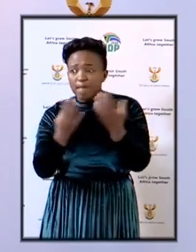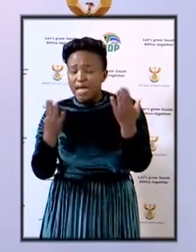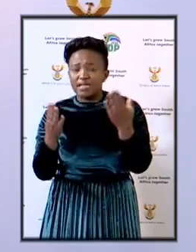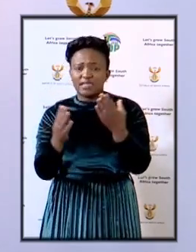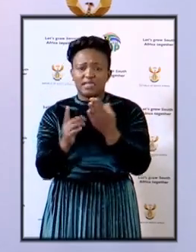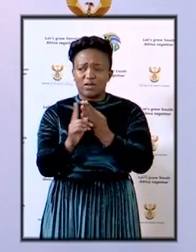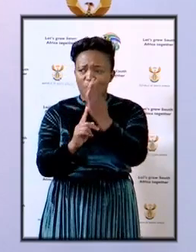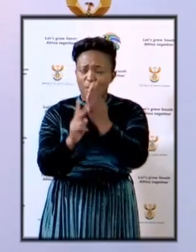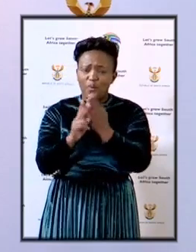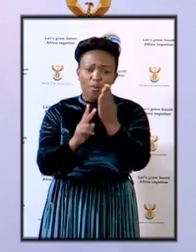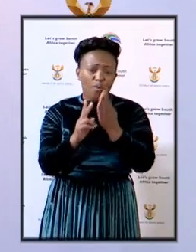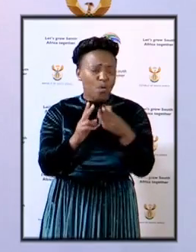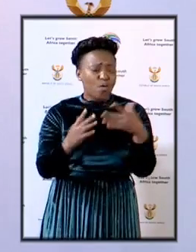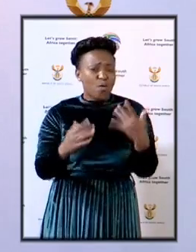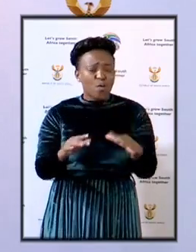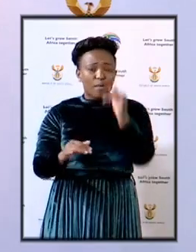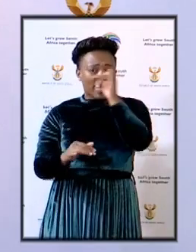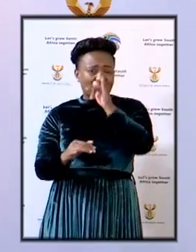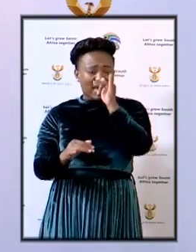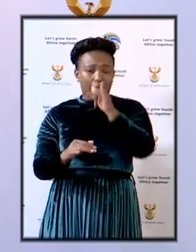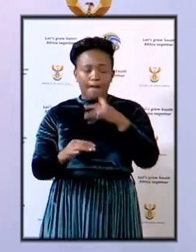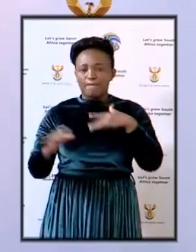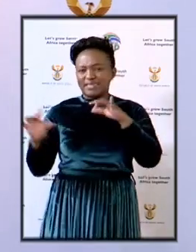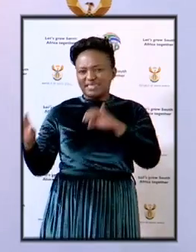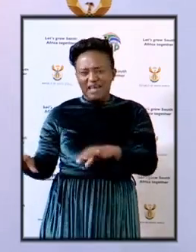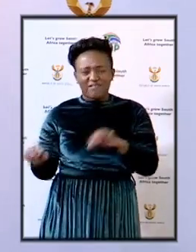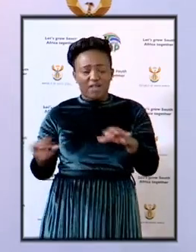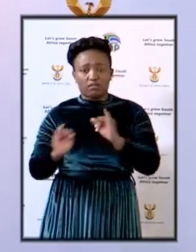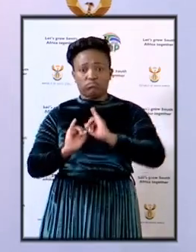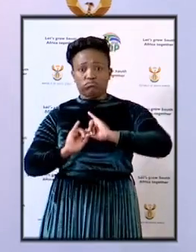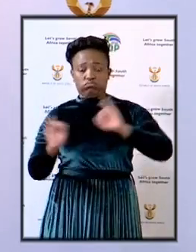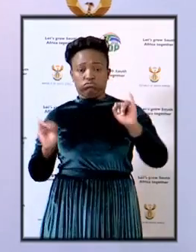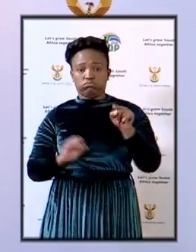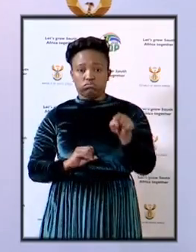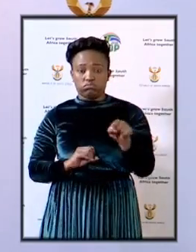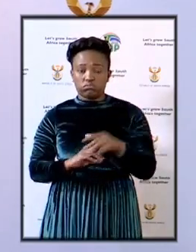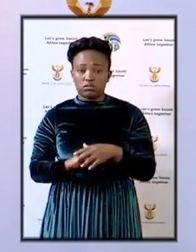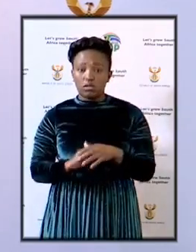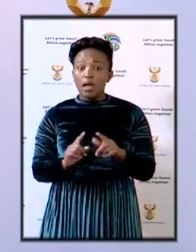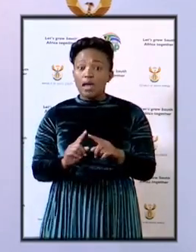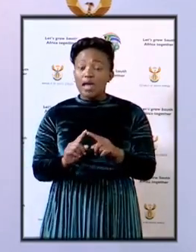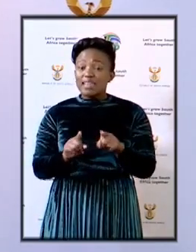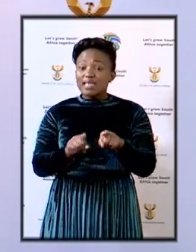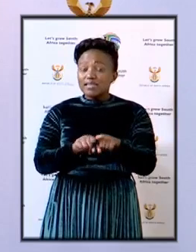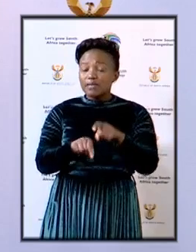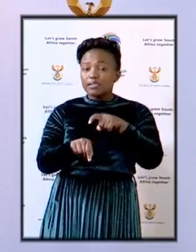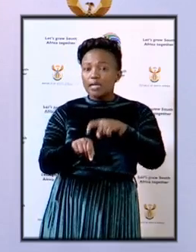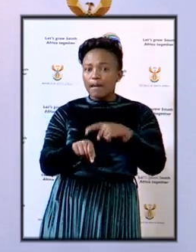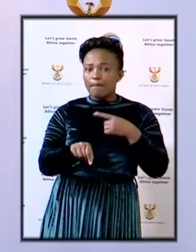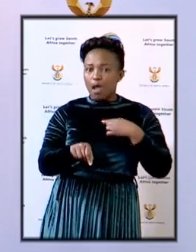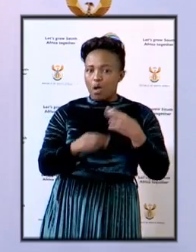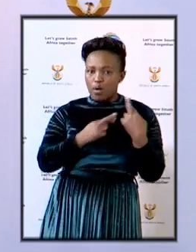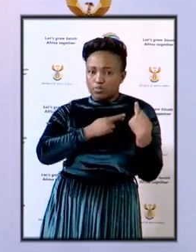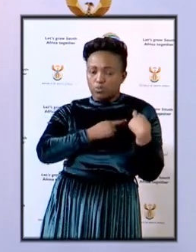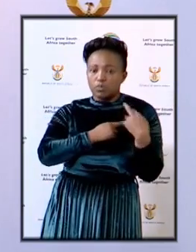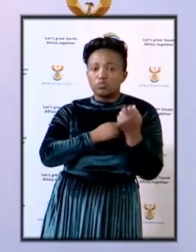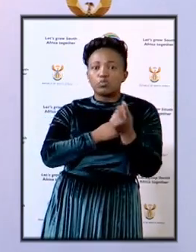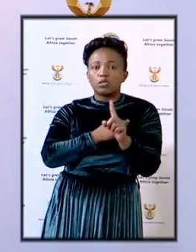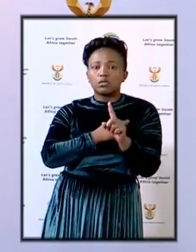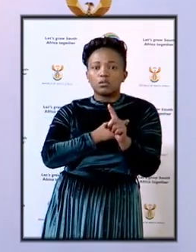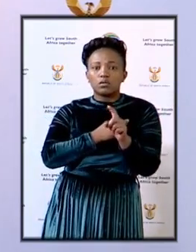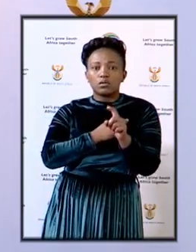been victimised by this crime. But in particular, it is our duty to the direct